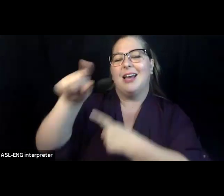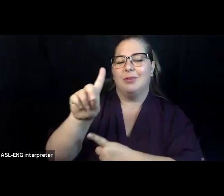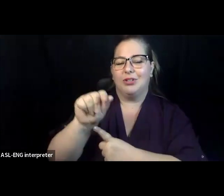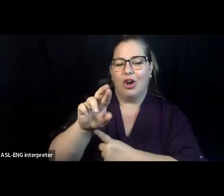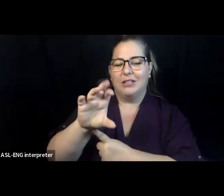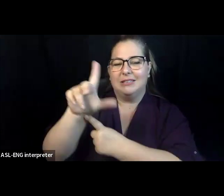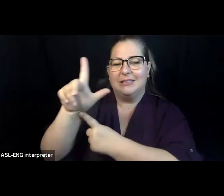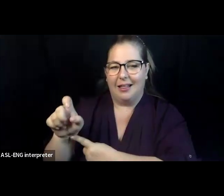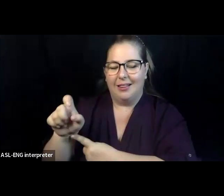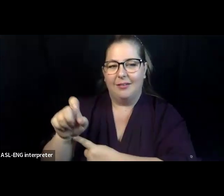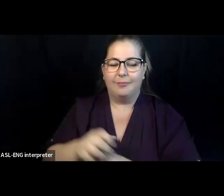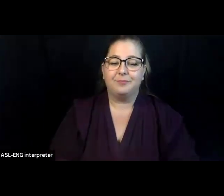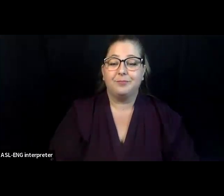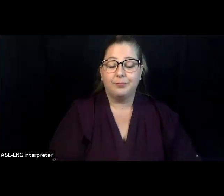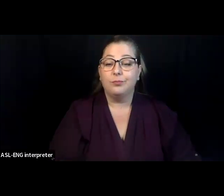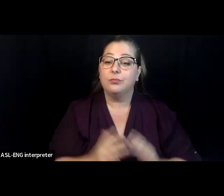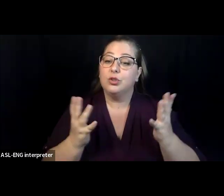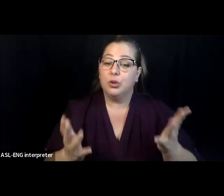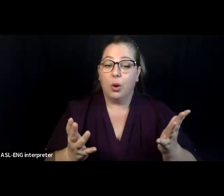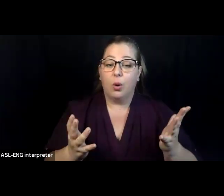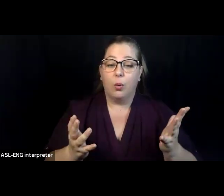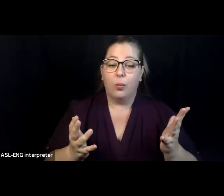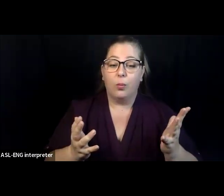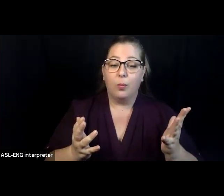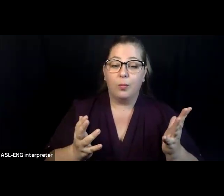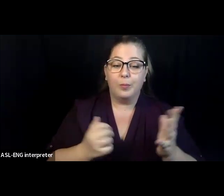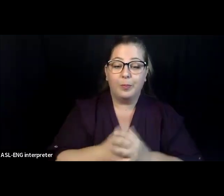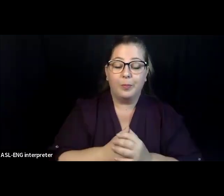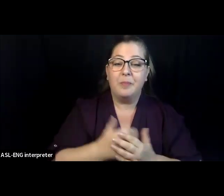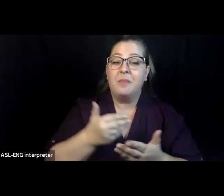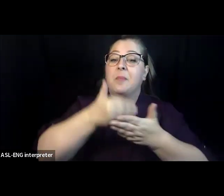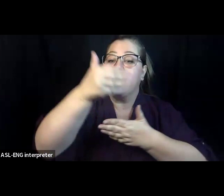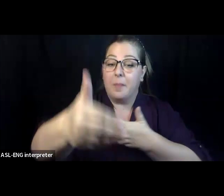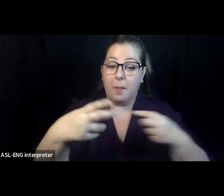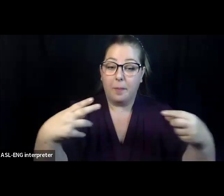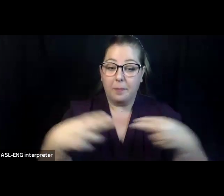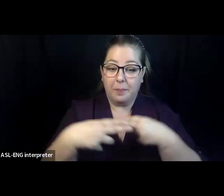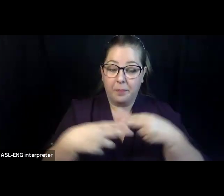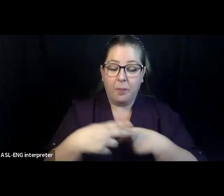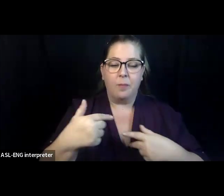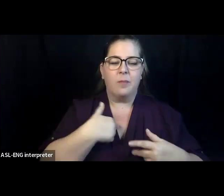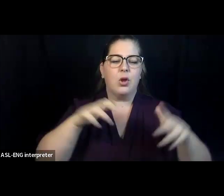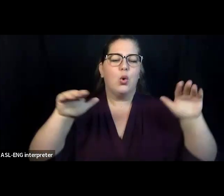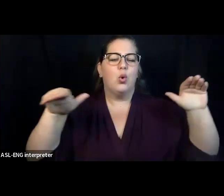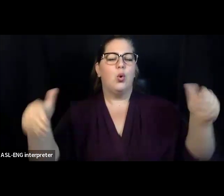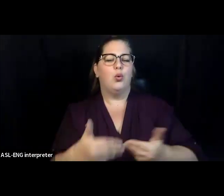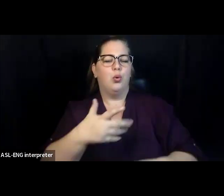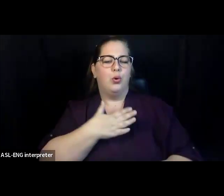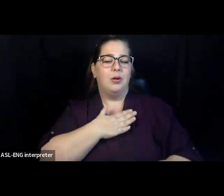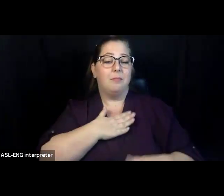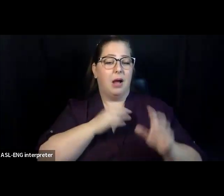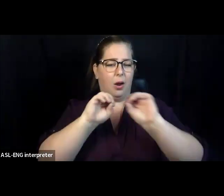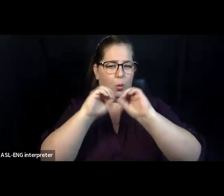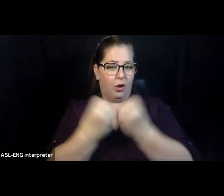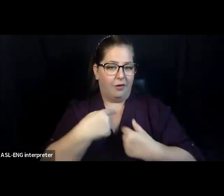So I'm going to introduce my organization, the Longmore Institute at San Francisco State University. Our mission